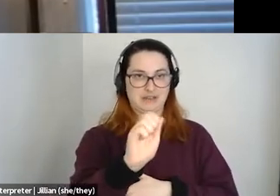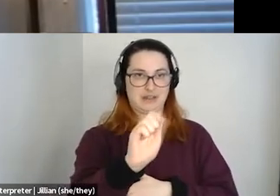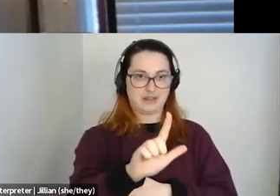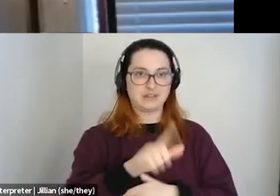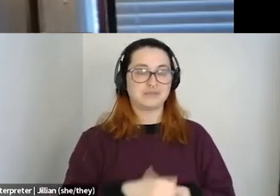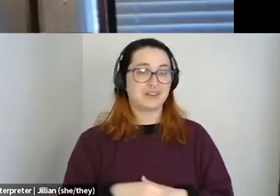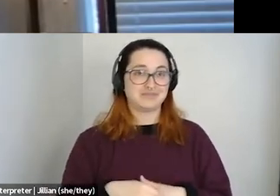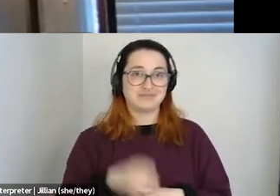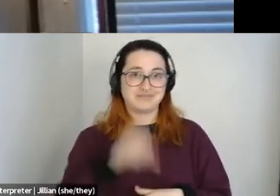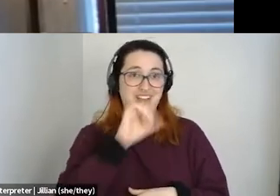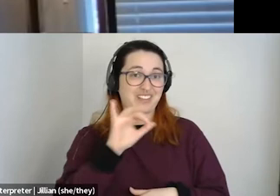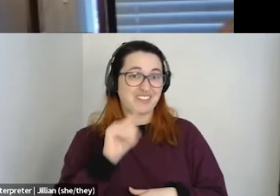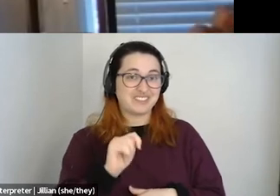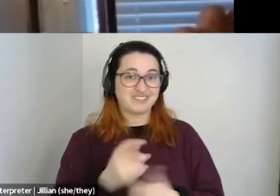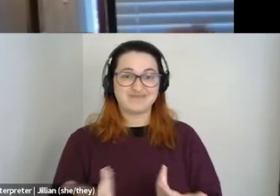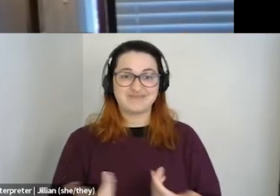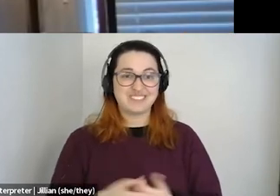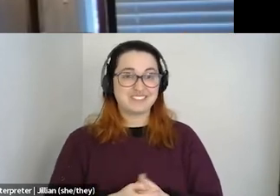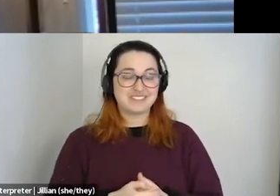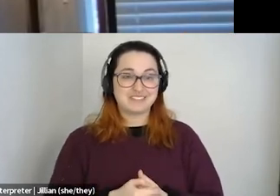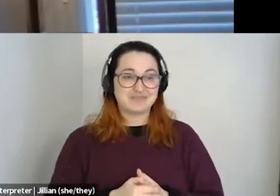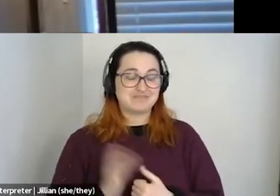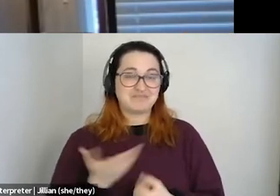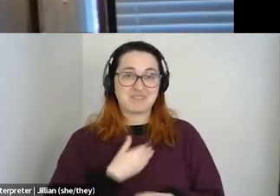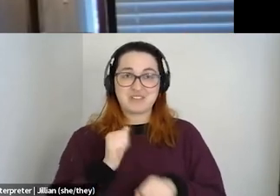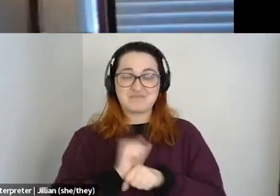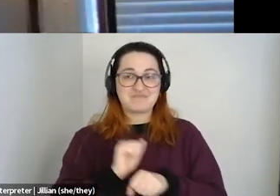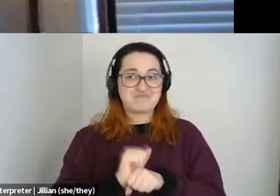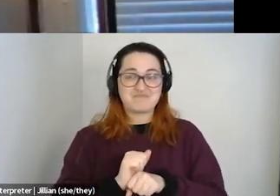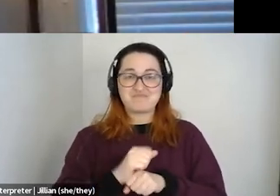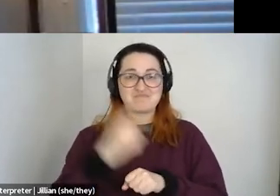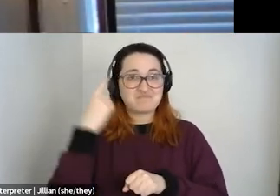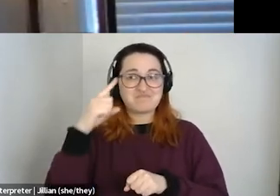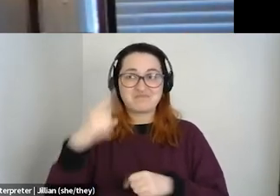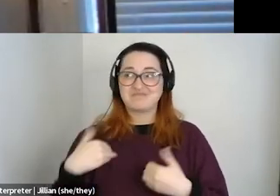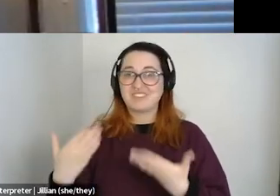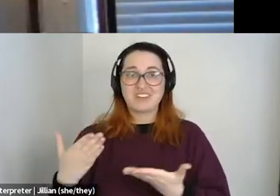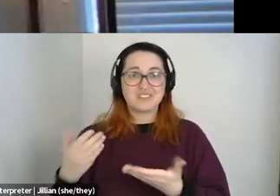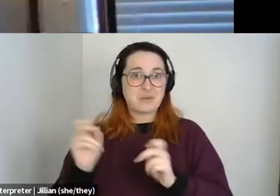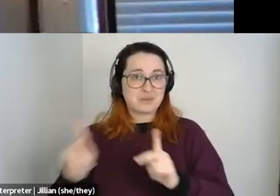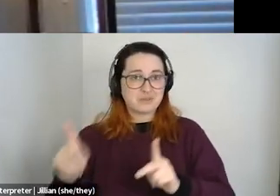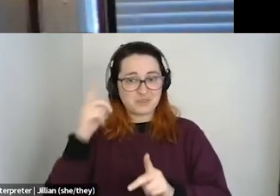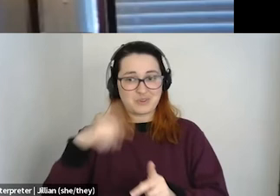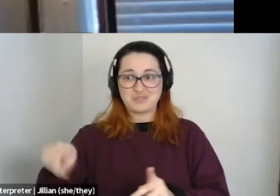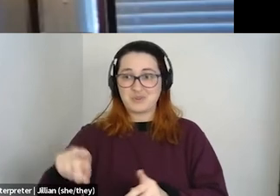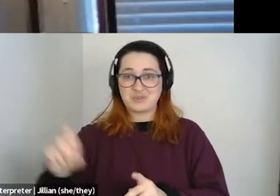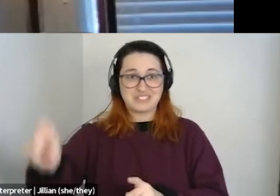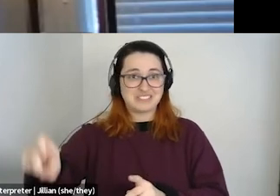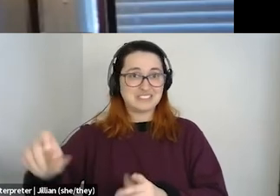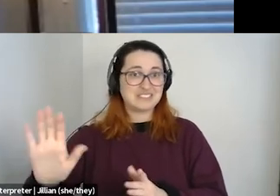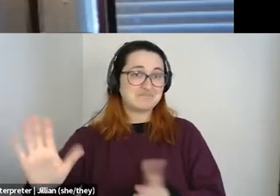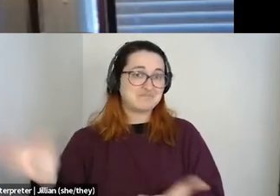it. I everything I do is to give opportunity to those in need. And I would love to